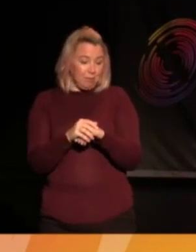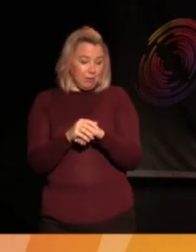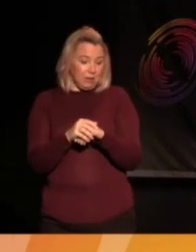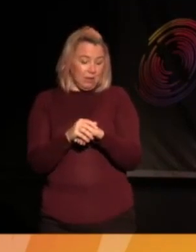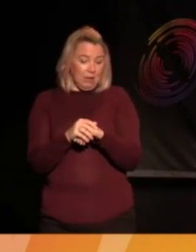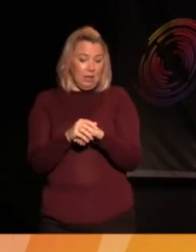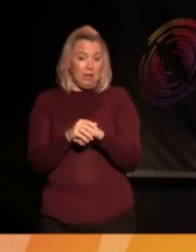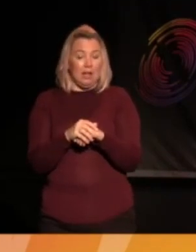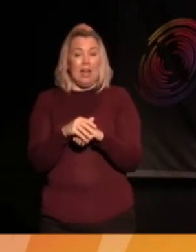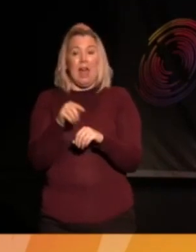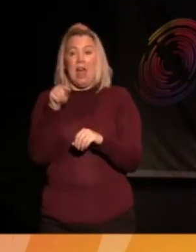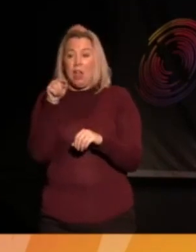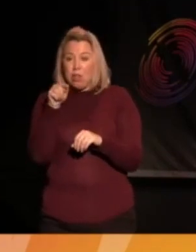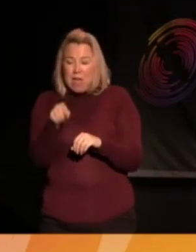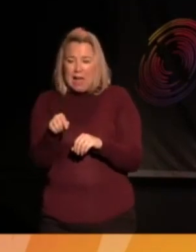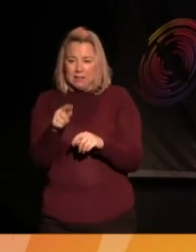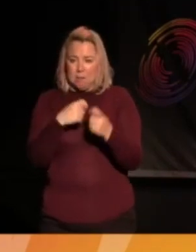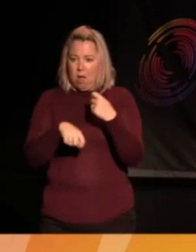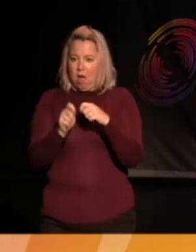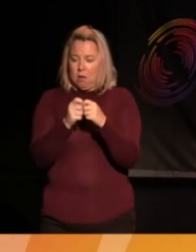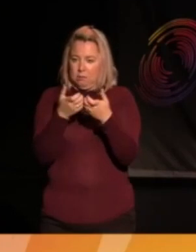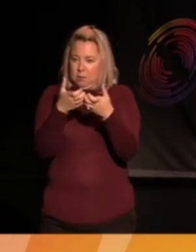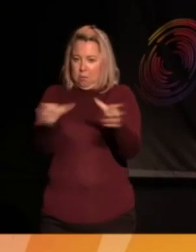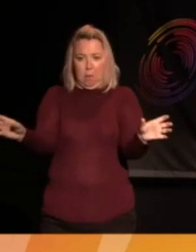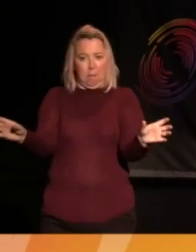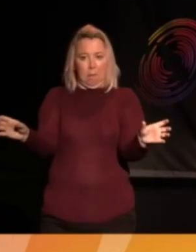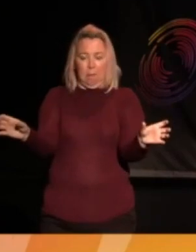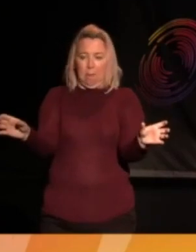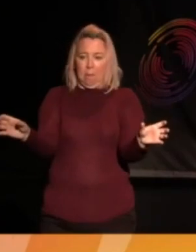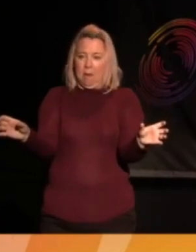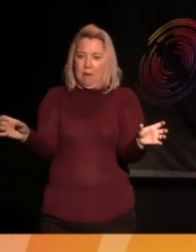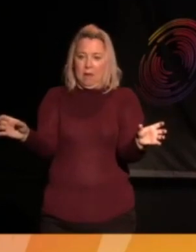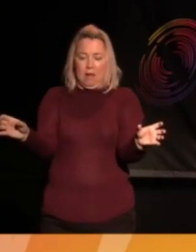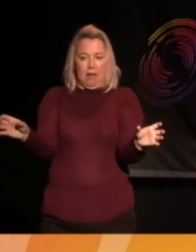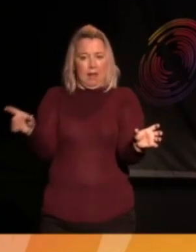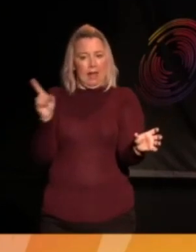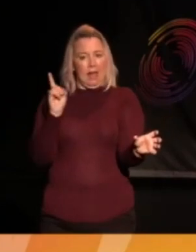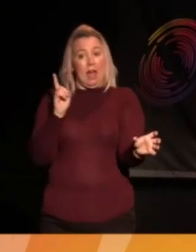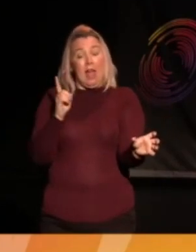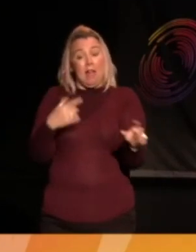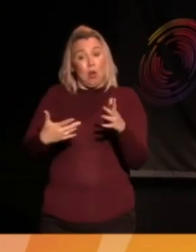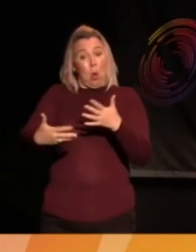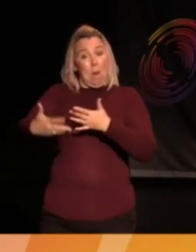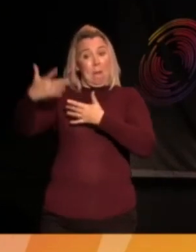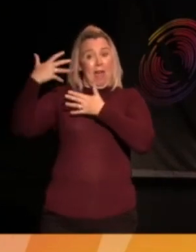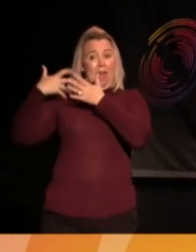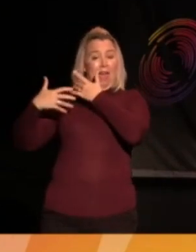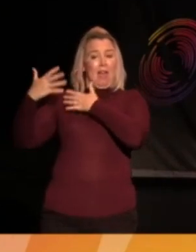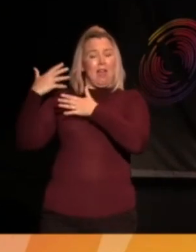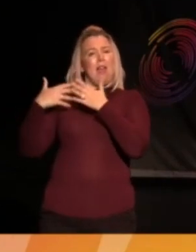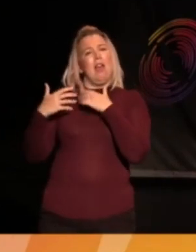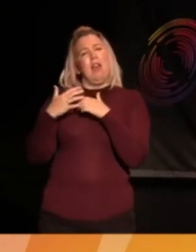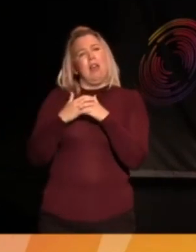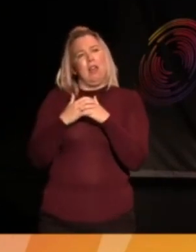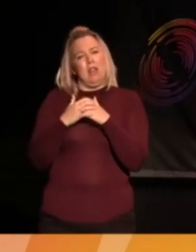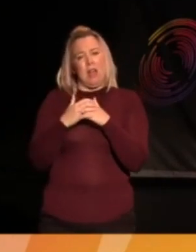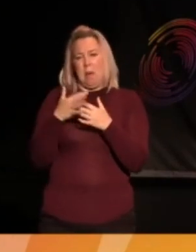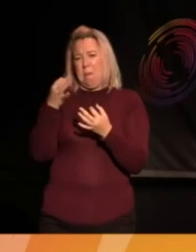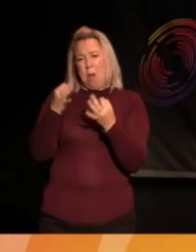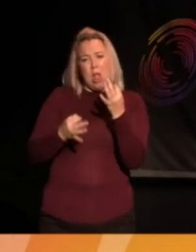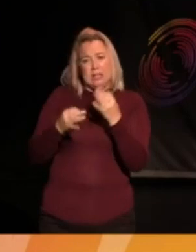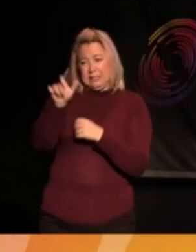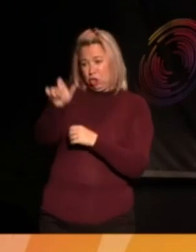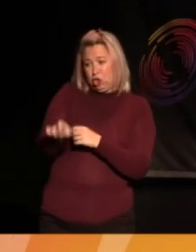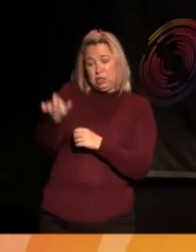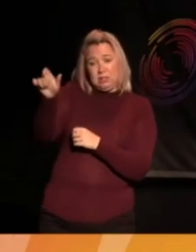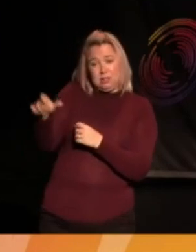that is what creates the alienation, I think, in the end, because if you go back, I think there were politicians that